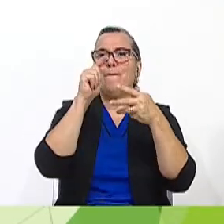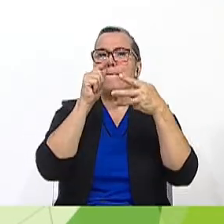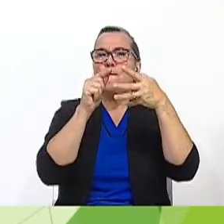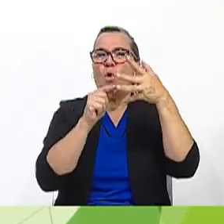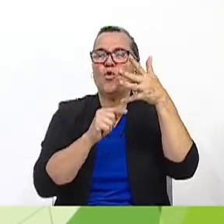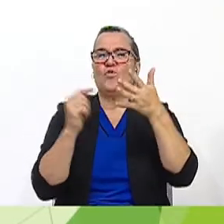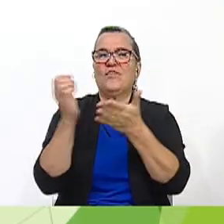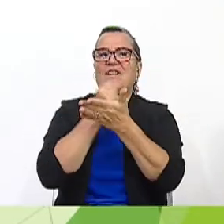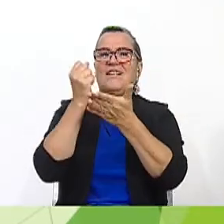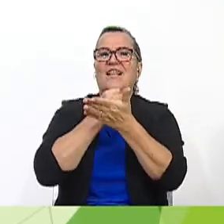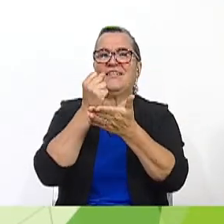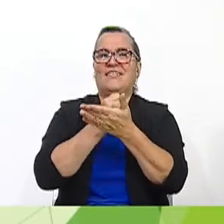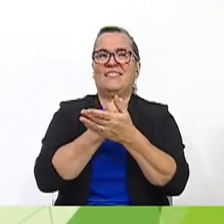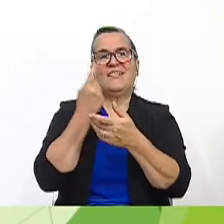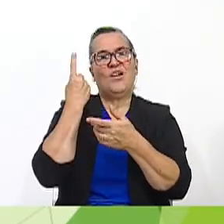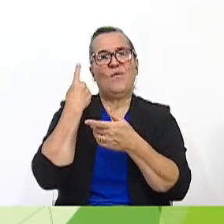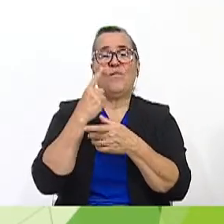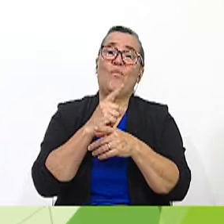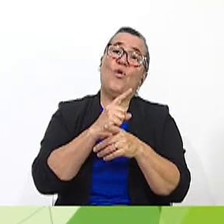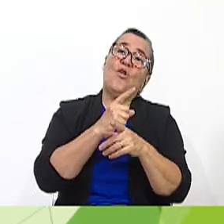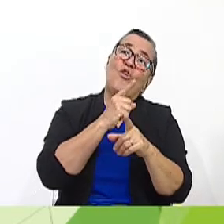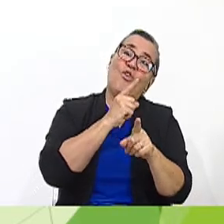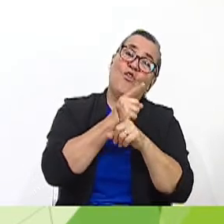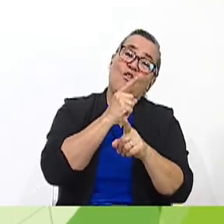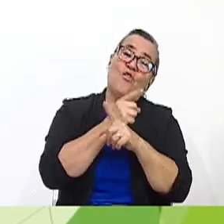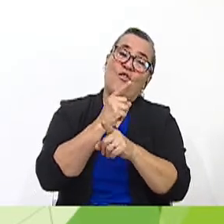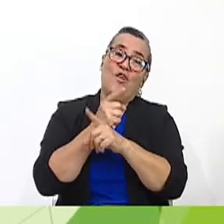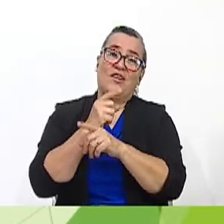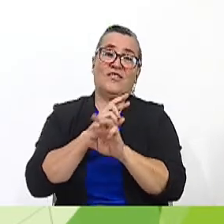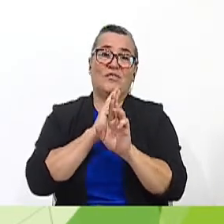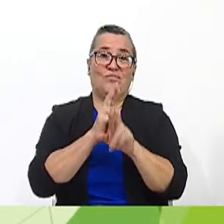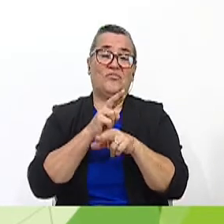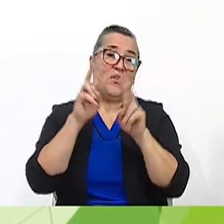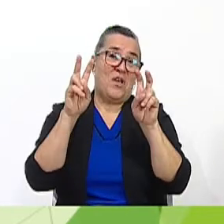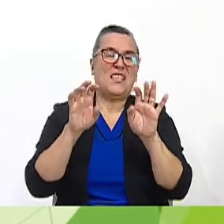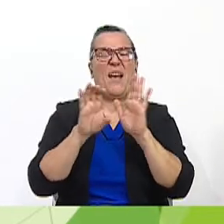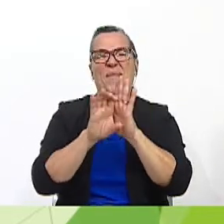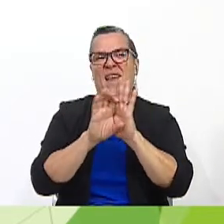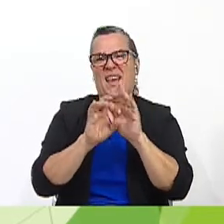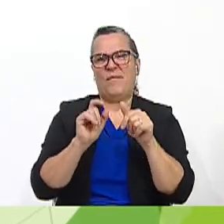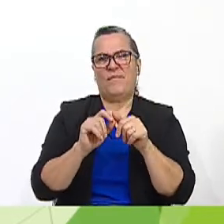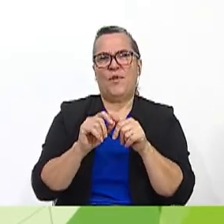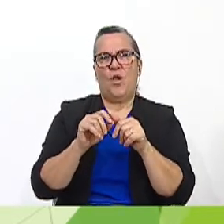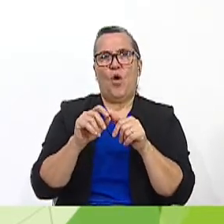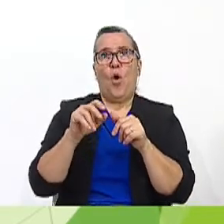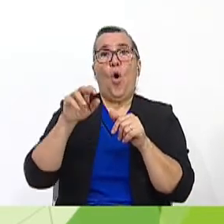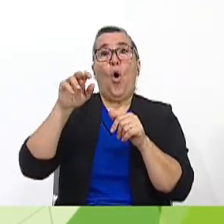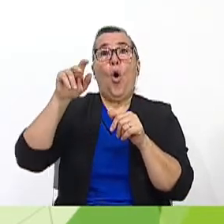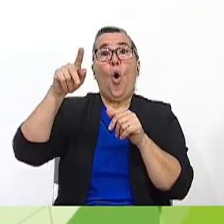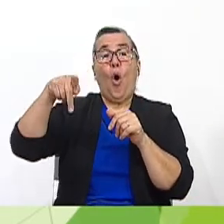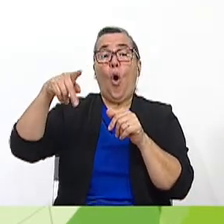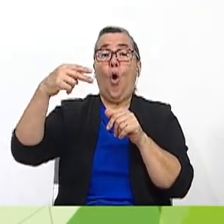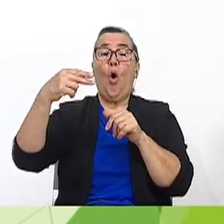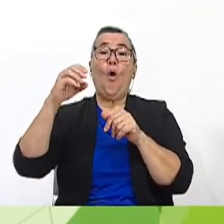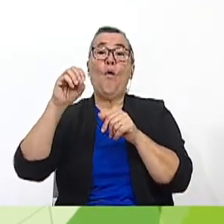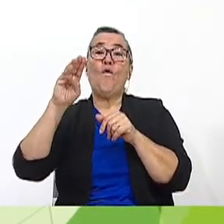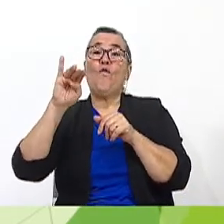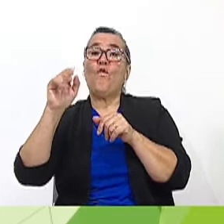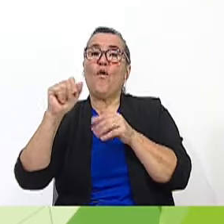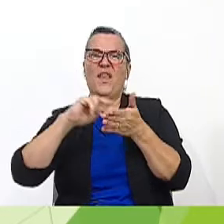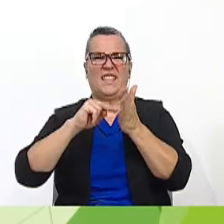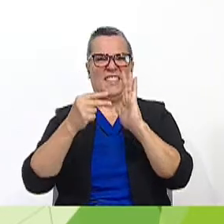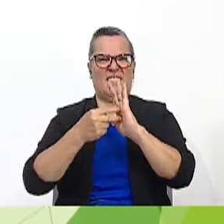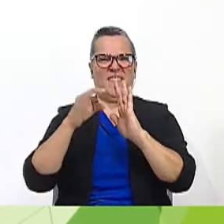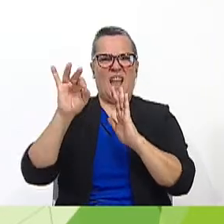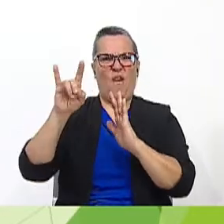for correct answers on a test. Phobia. Phobia. Phobia. a type of